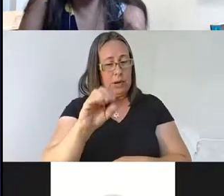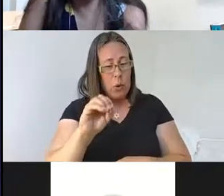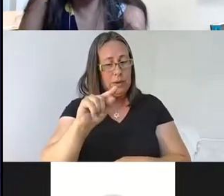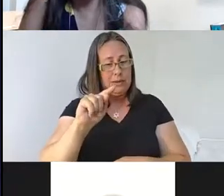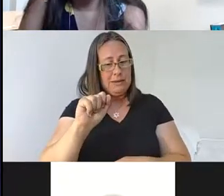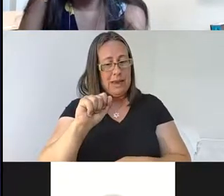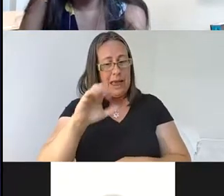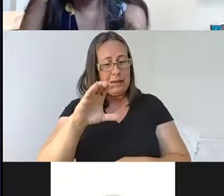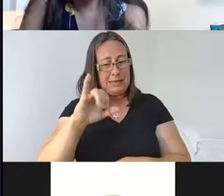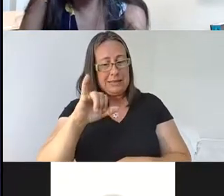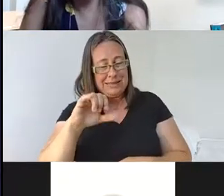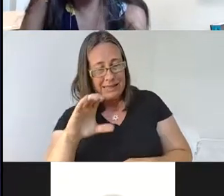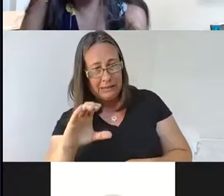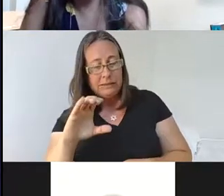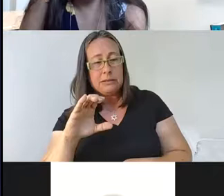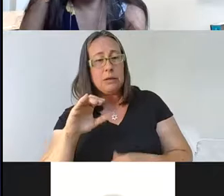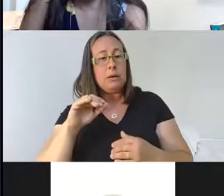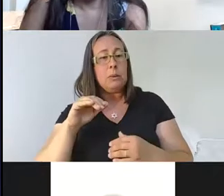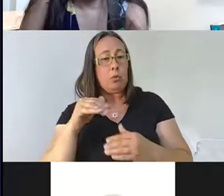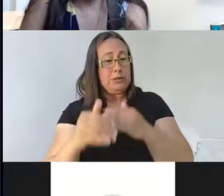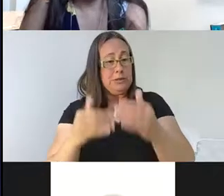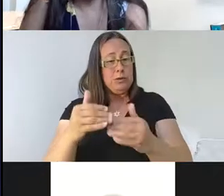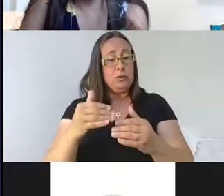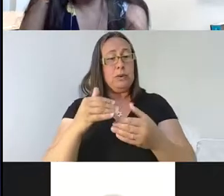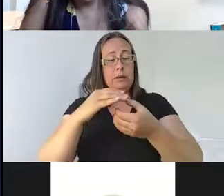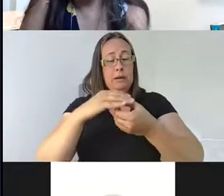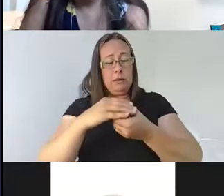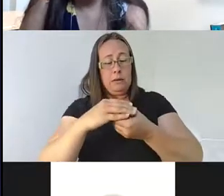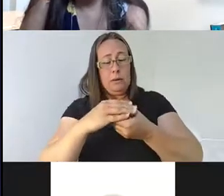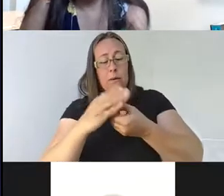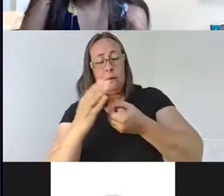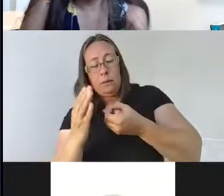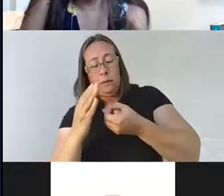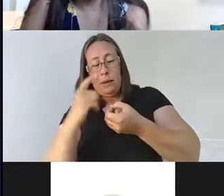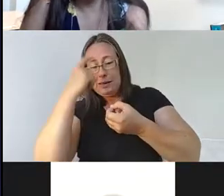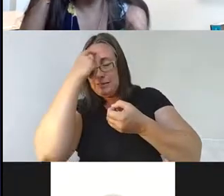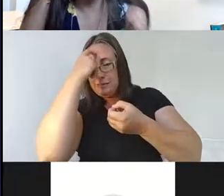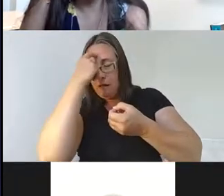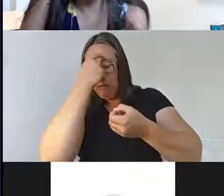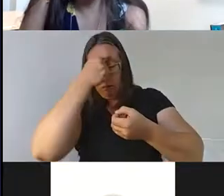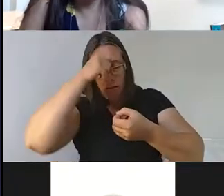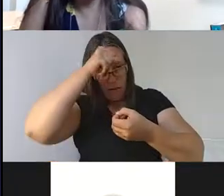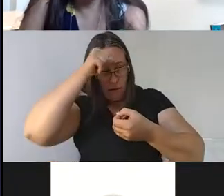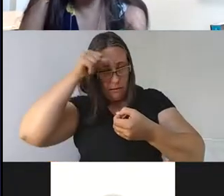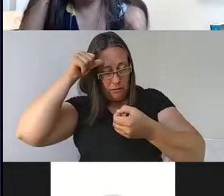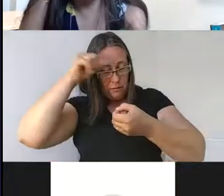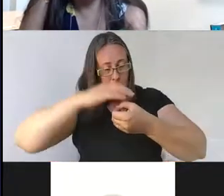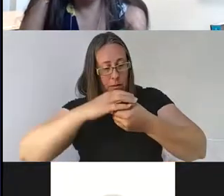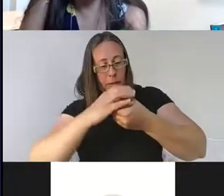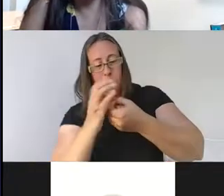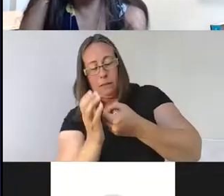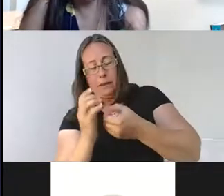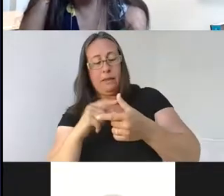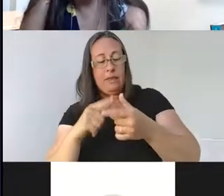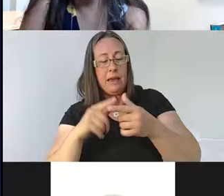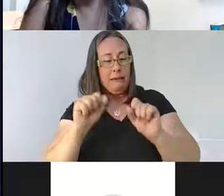under anesthesia, um, expose the skull and then illuminate through the skull. And we can target the superior cerebellar